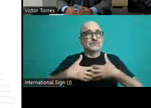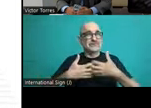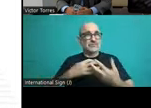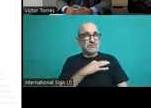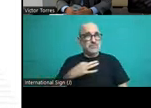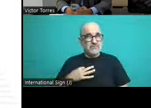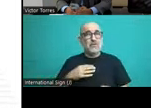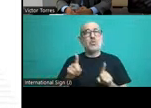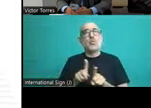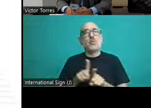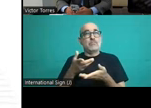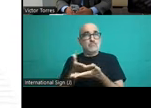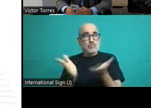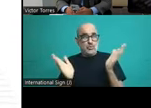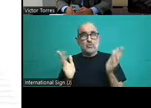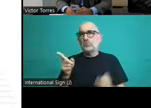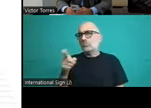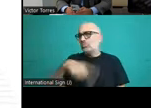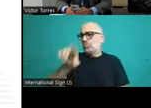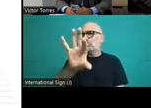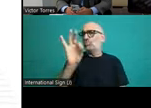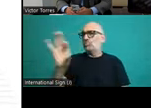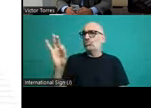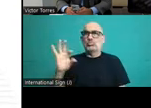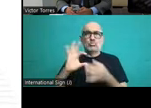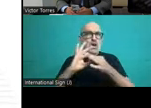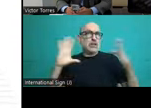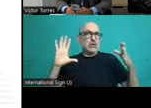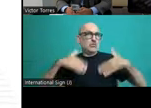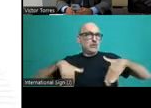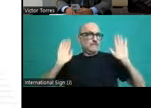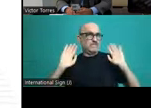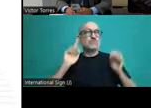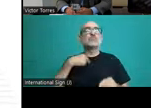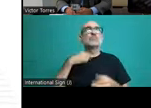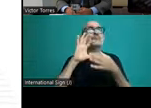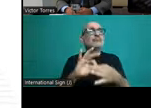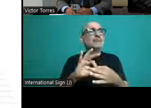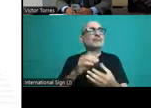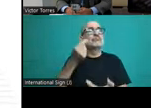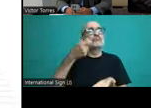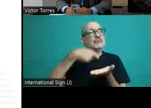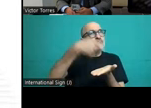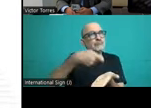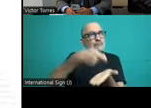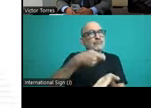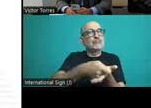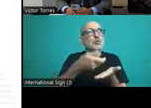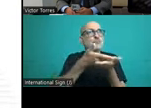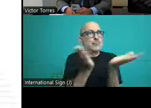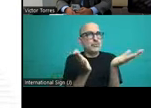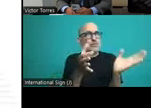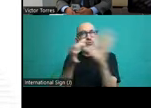And also, well, in the mixed services. And there is also a segmentation of financing.